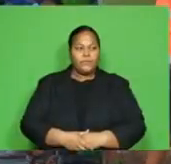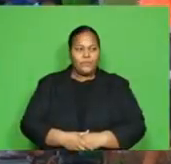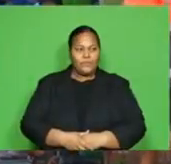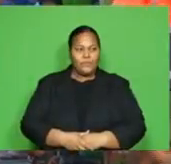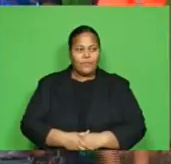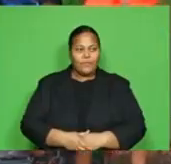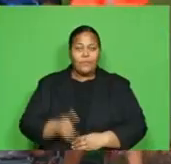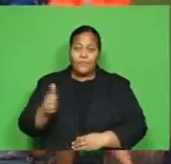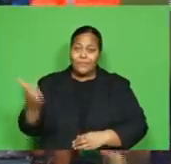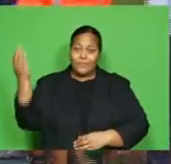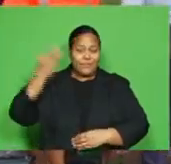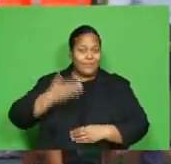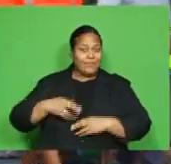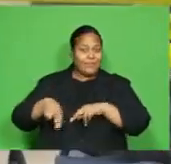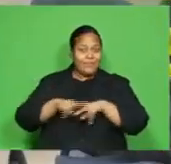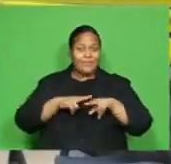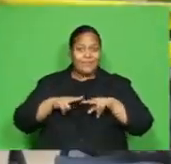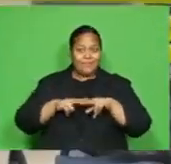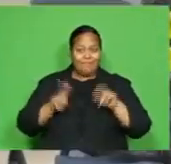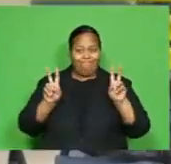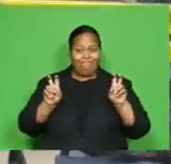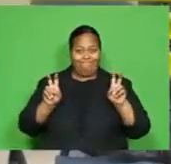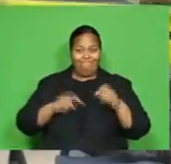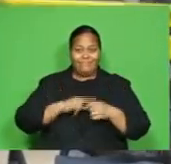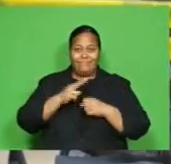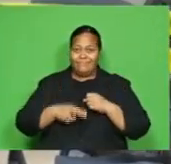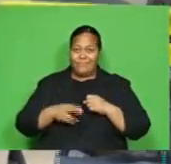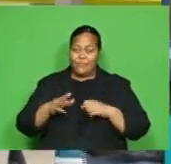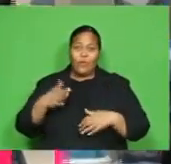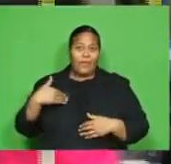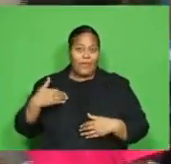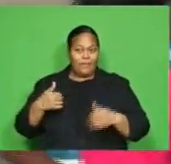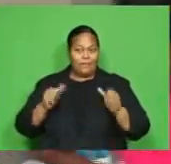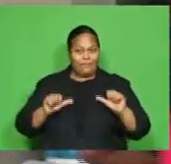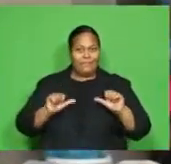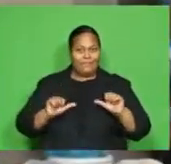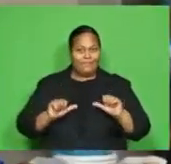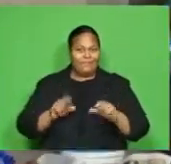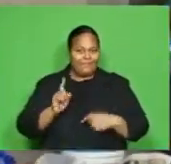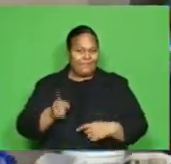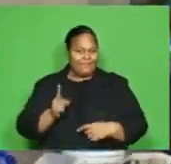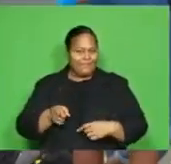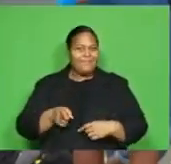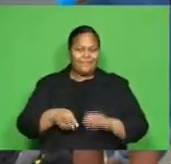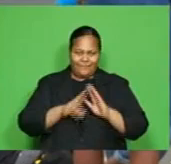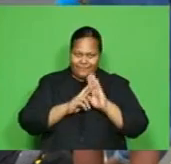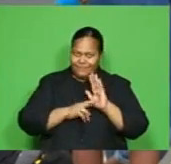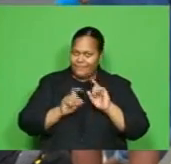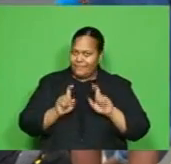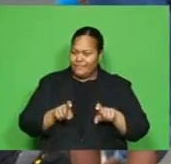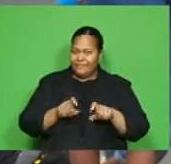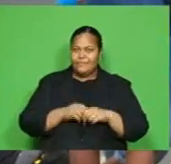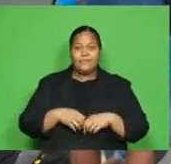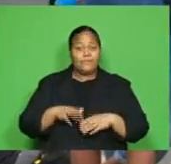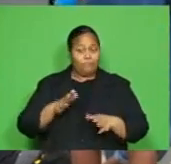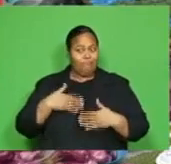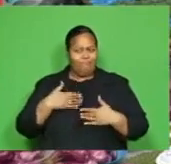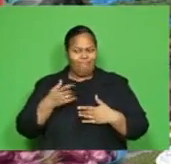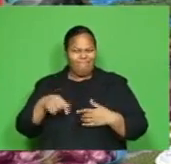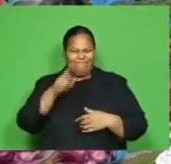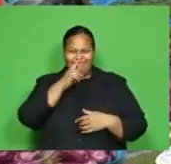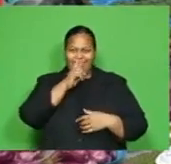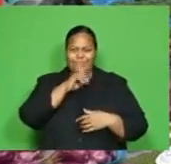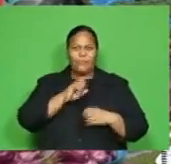Good evening, Fiji. In this bulletin, health protection measures remain, warns Minister. Fijians show joy at elimination